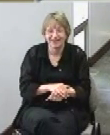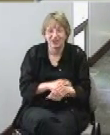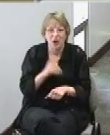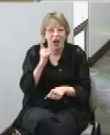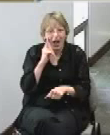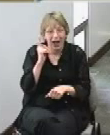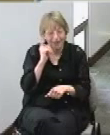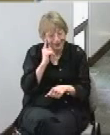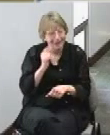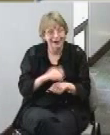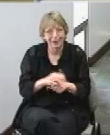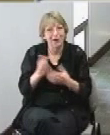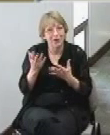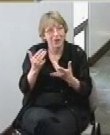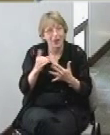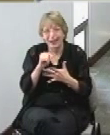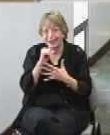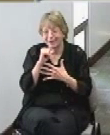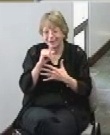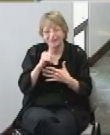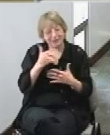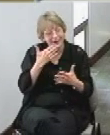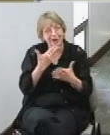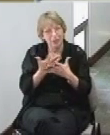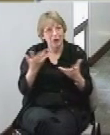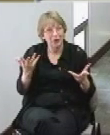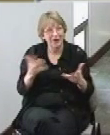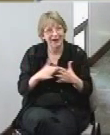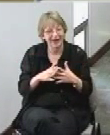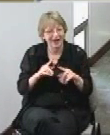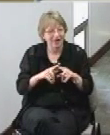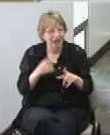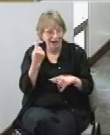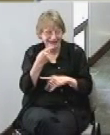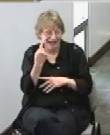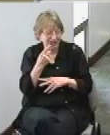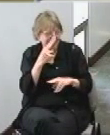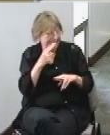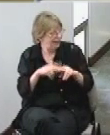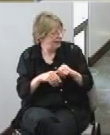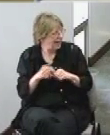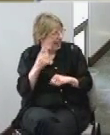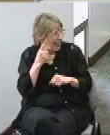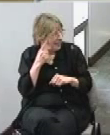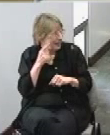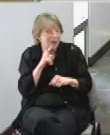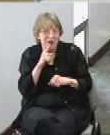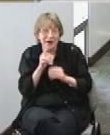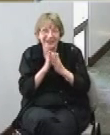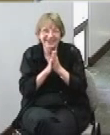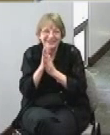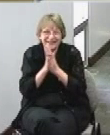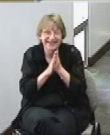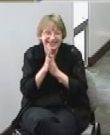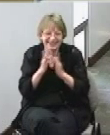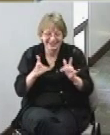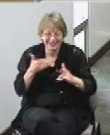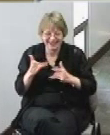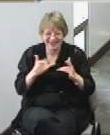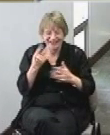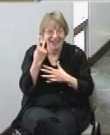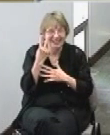so it looks like a lot of fun I think we're all really anxious to now to see it